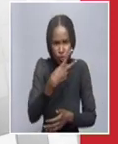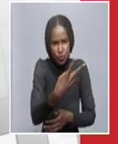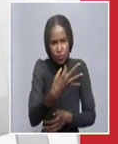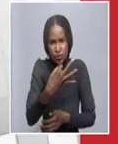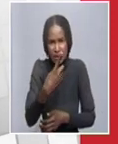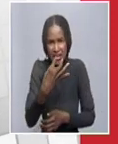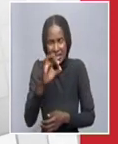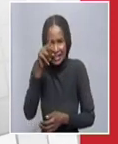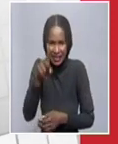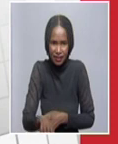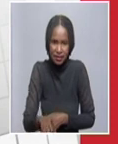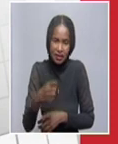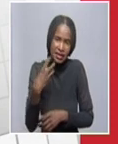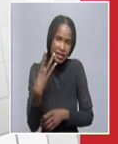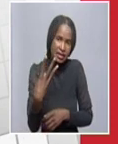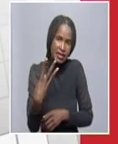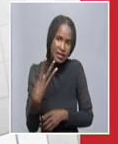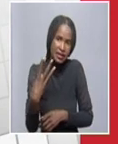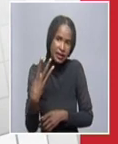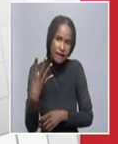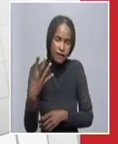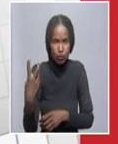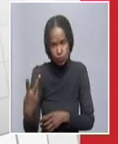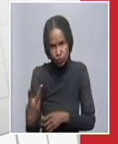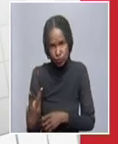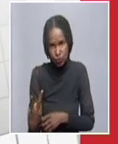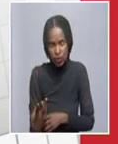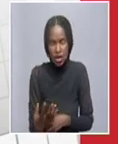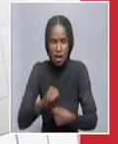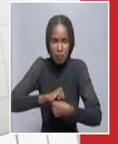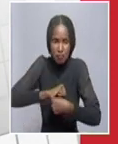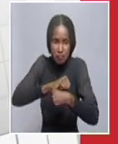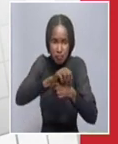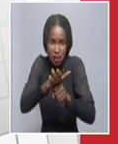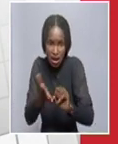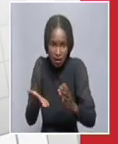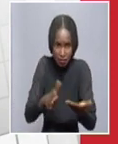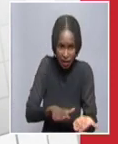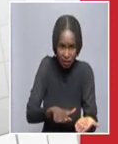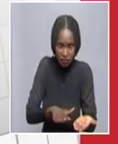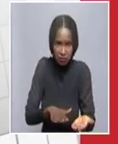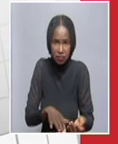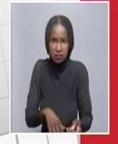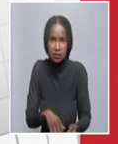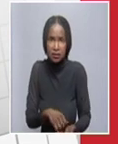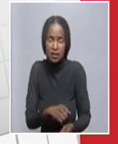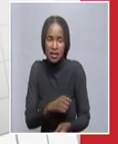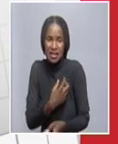,342. COVID-19 deaths, 3